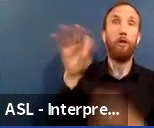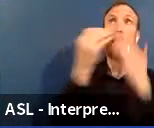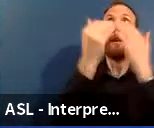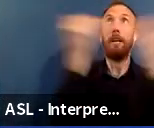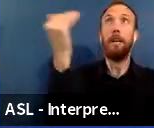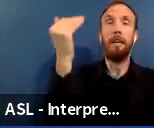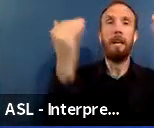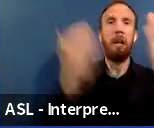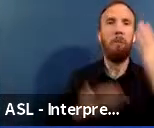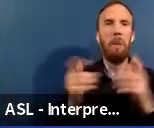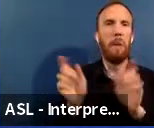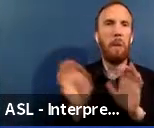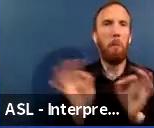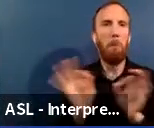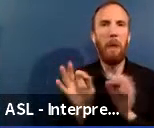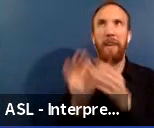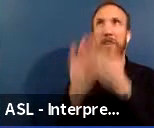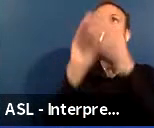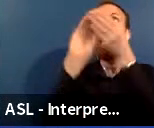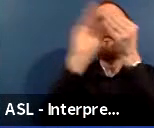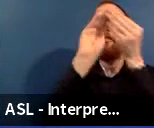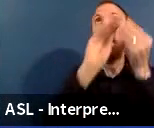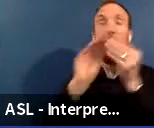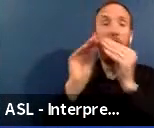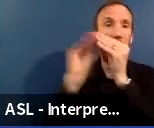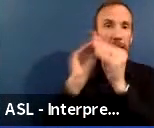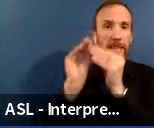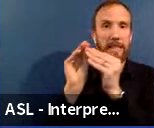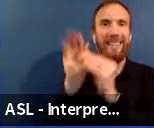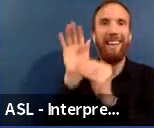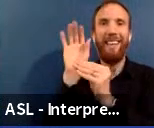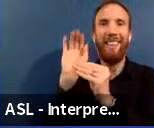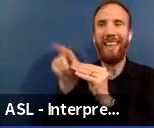patching with new facilities versus a full roof replacement, which would be capital.